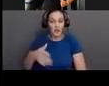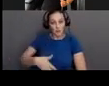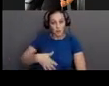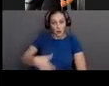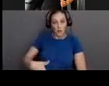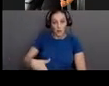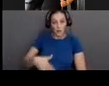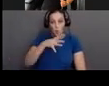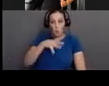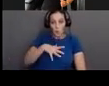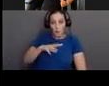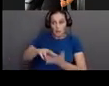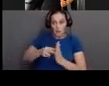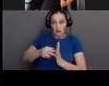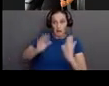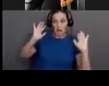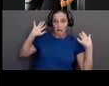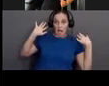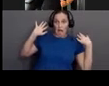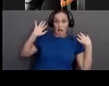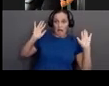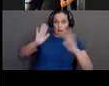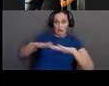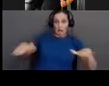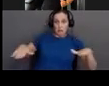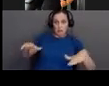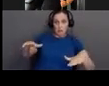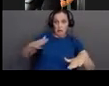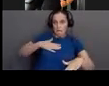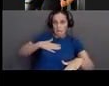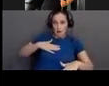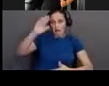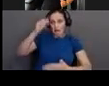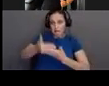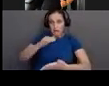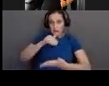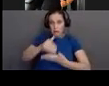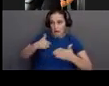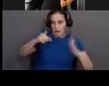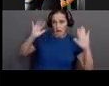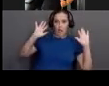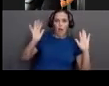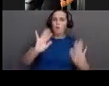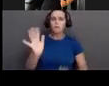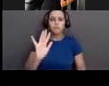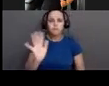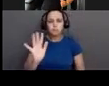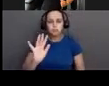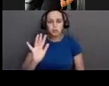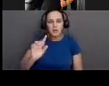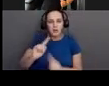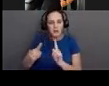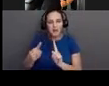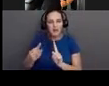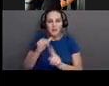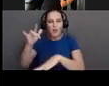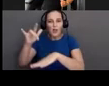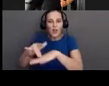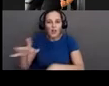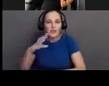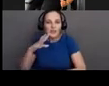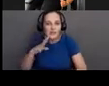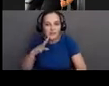avoiding their toddlers completely when they're pregnant. That's definitely not what we're saying. All we're saying is, try and avoid that saliva. Don't kiss them on the lips.